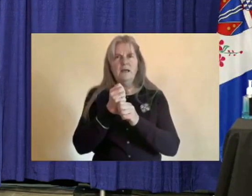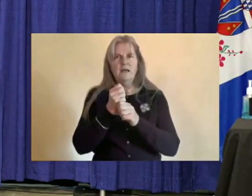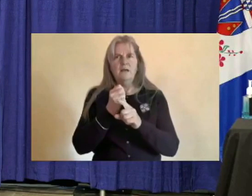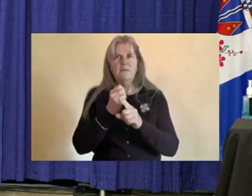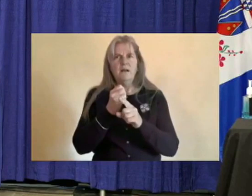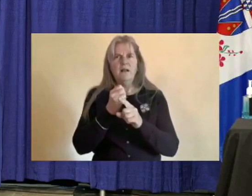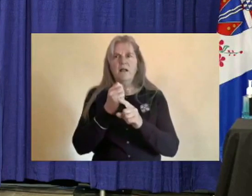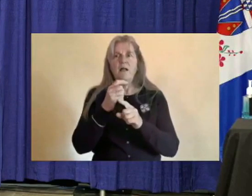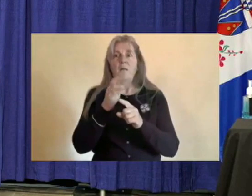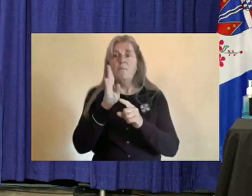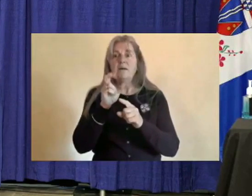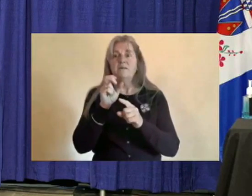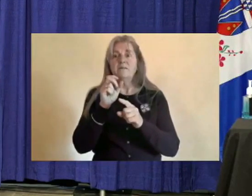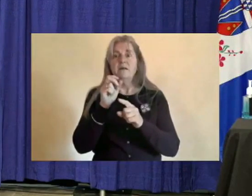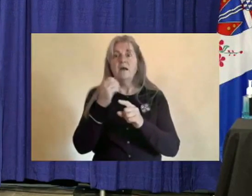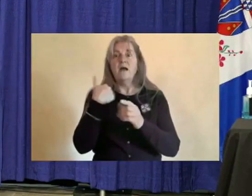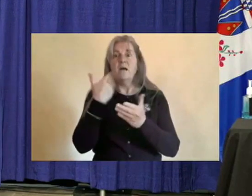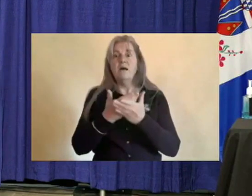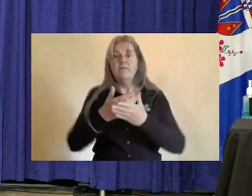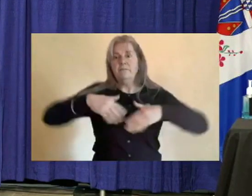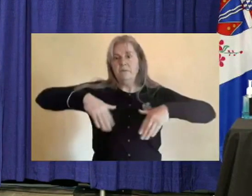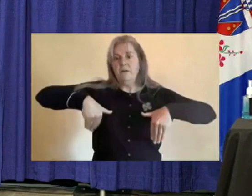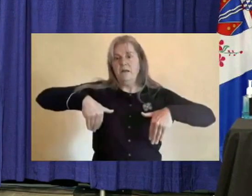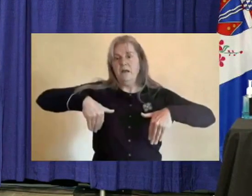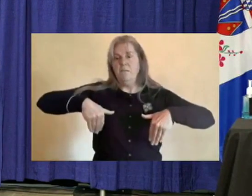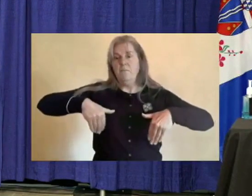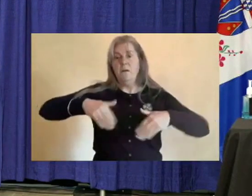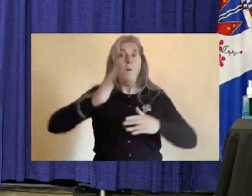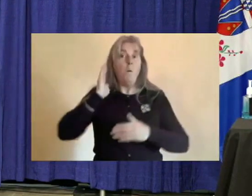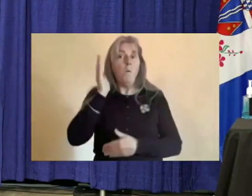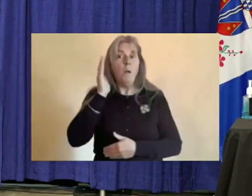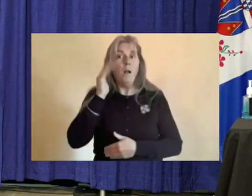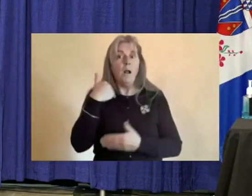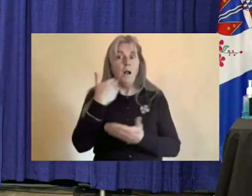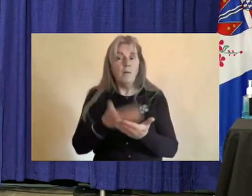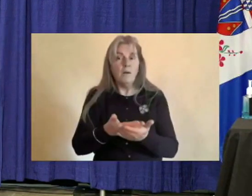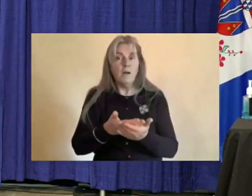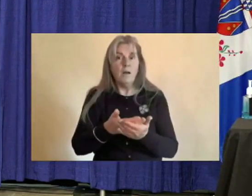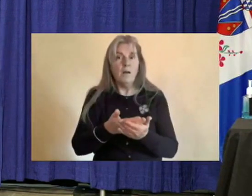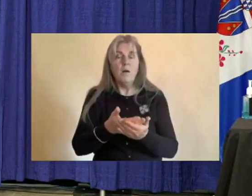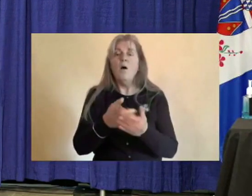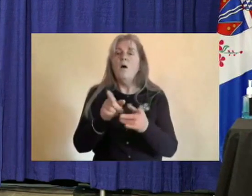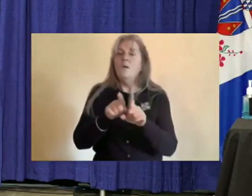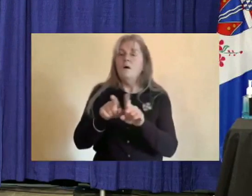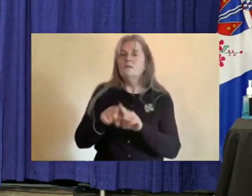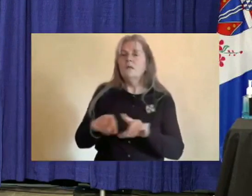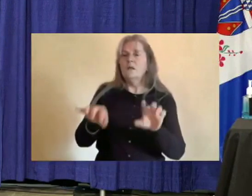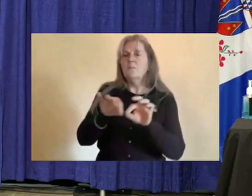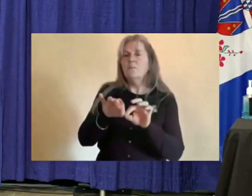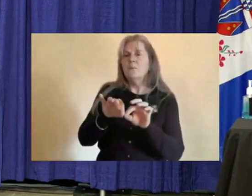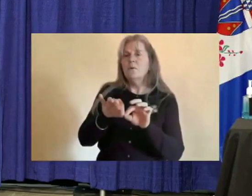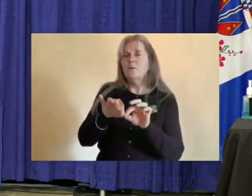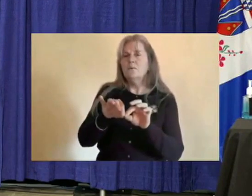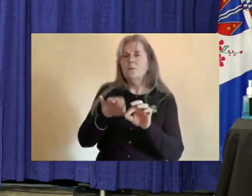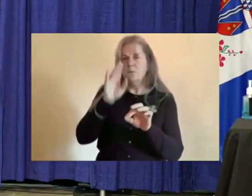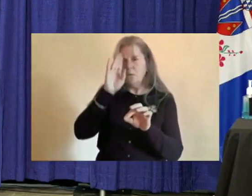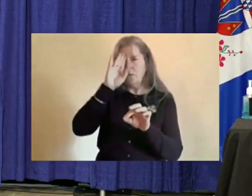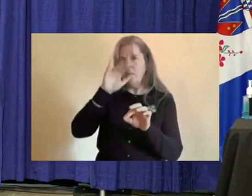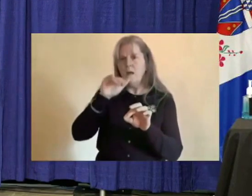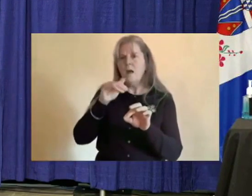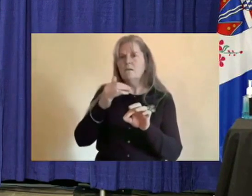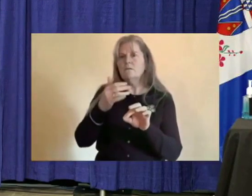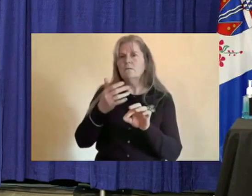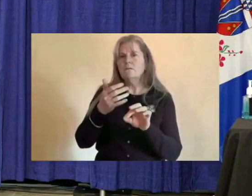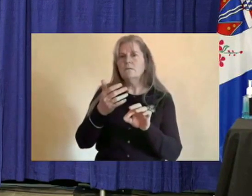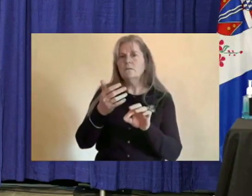we expect them to arrive. But what's also important to remember is that there